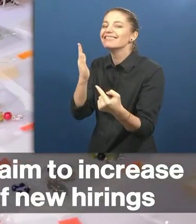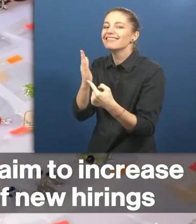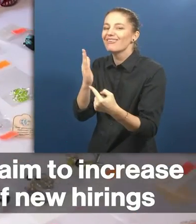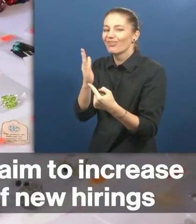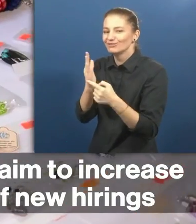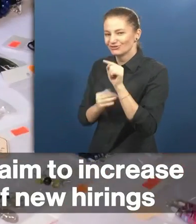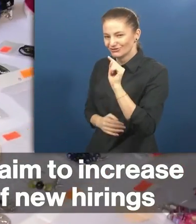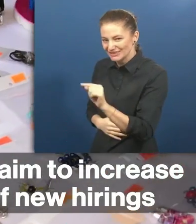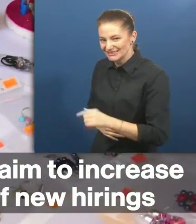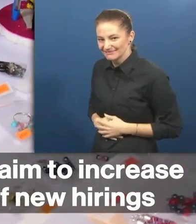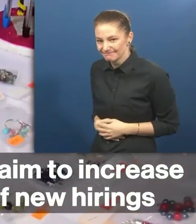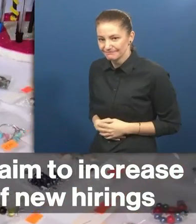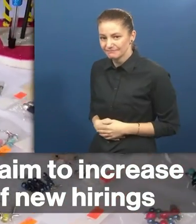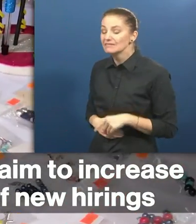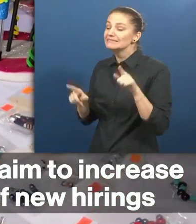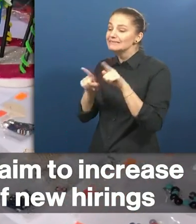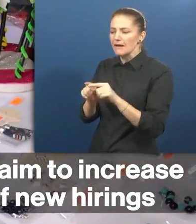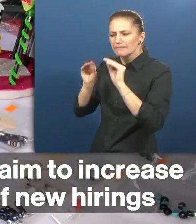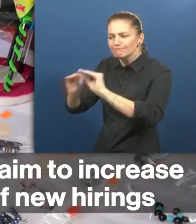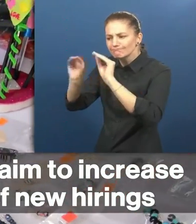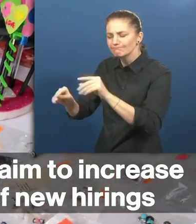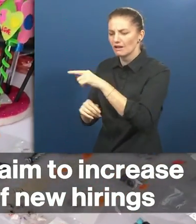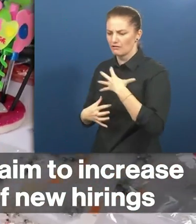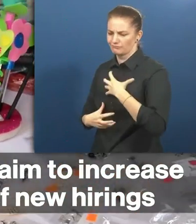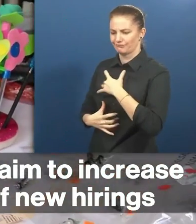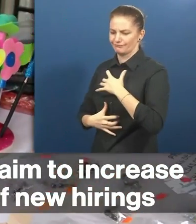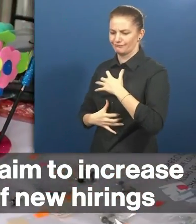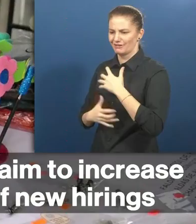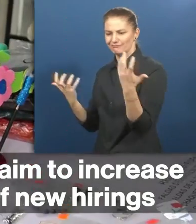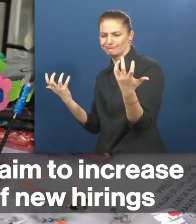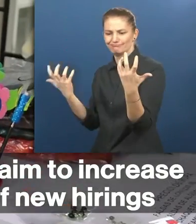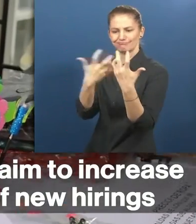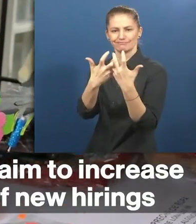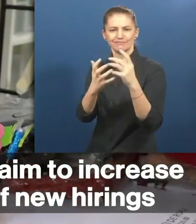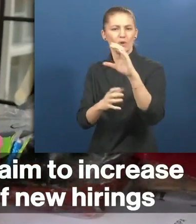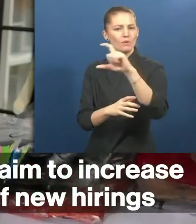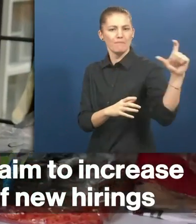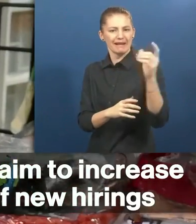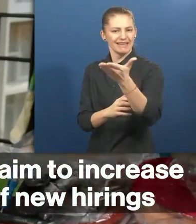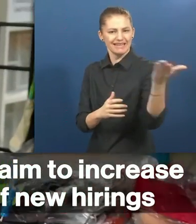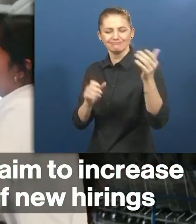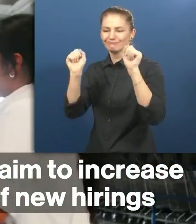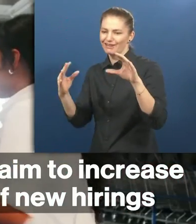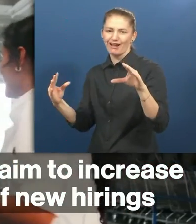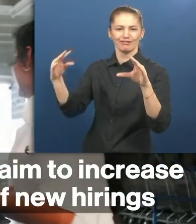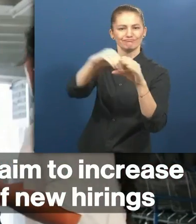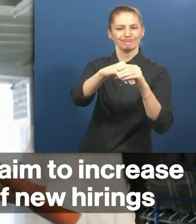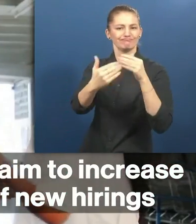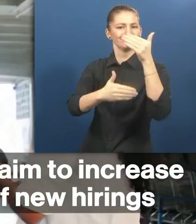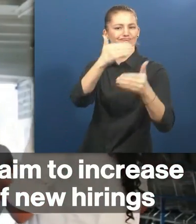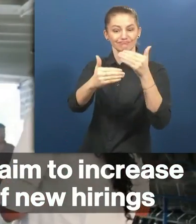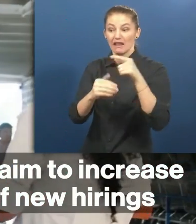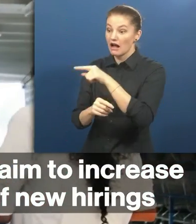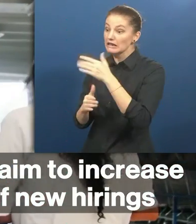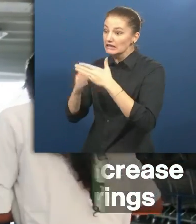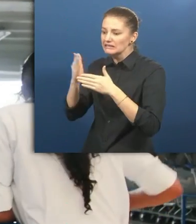use of technology to be present and adapt to all the labor inclusion processes. And so, prove that